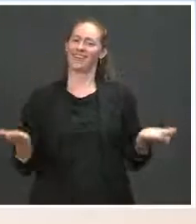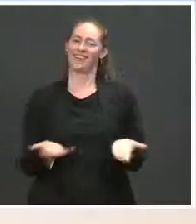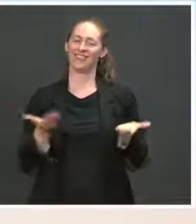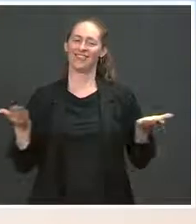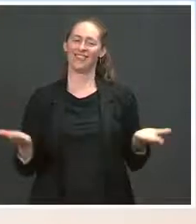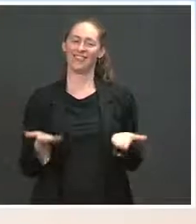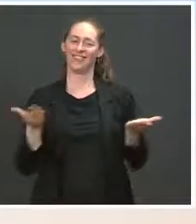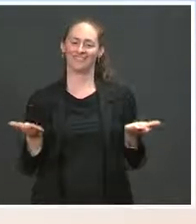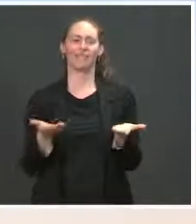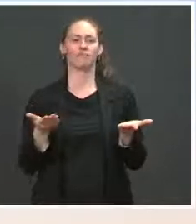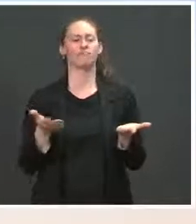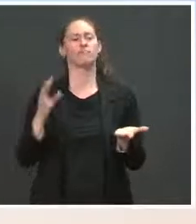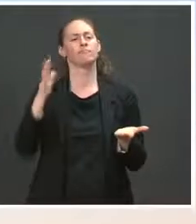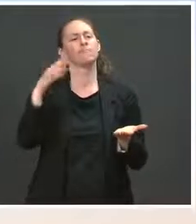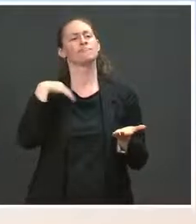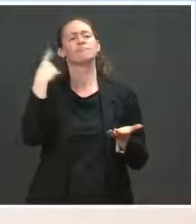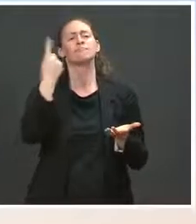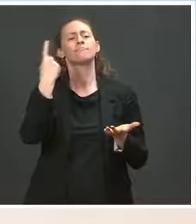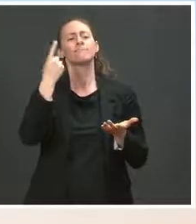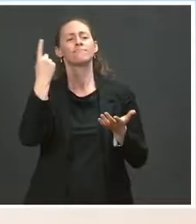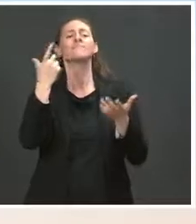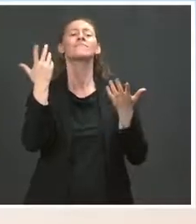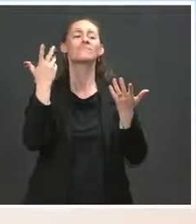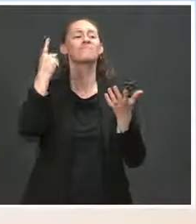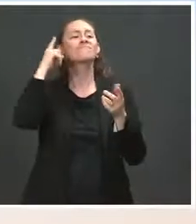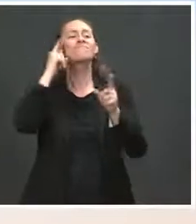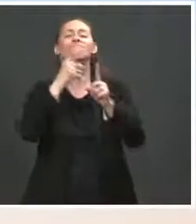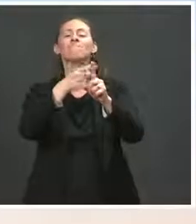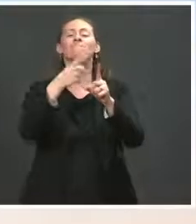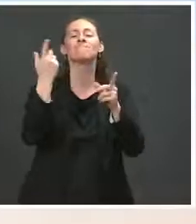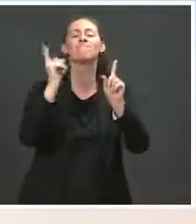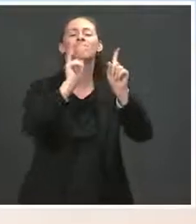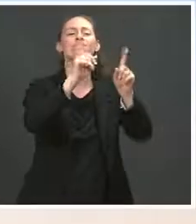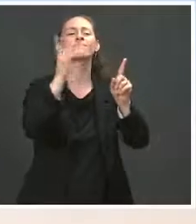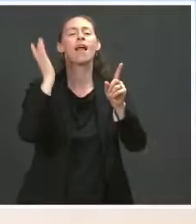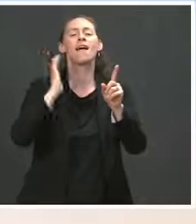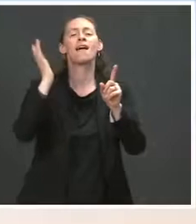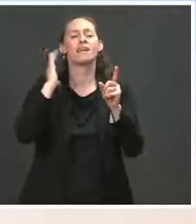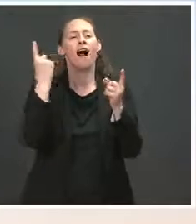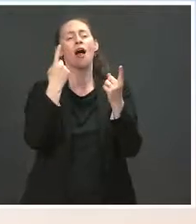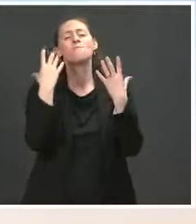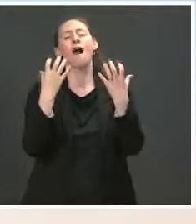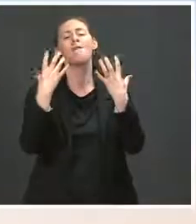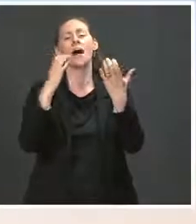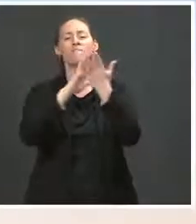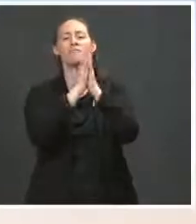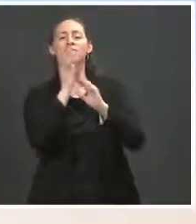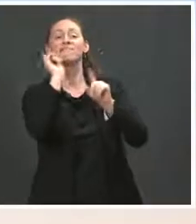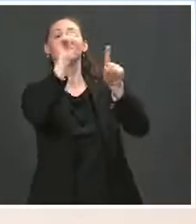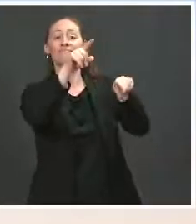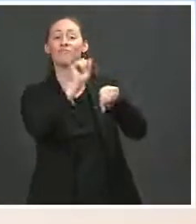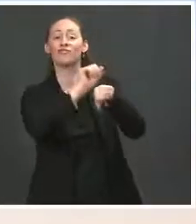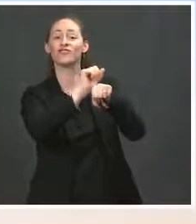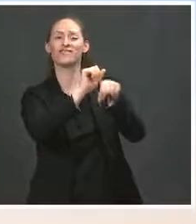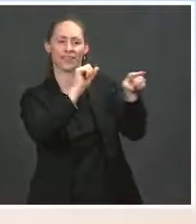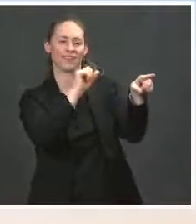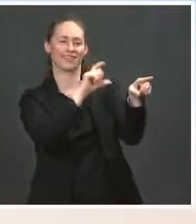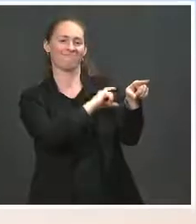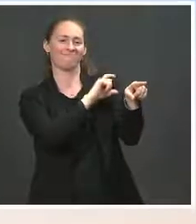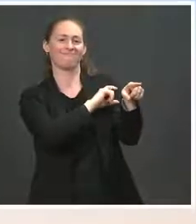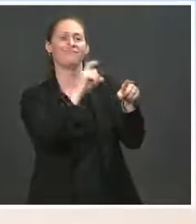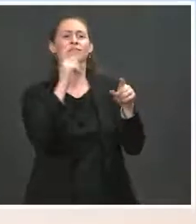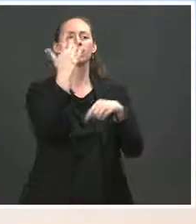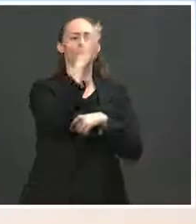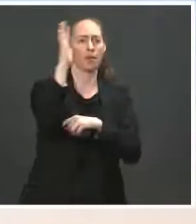ranger, and while I didn't quite land that job yet, I'm pretty excited that tomorrow night I get the chance to swear in some